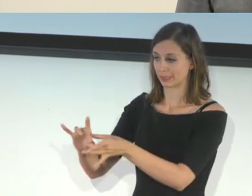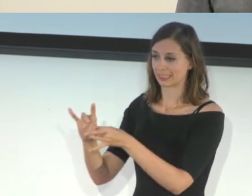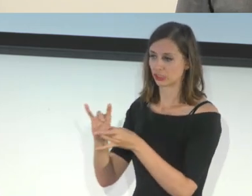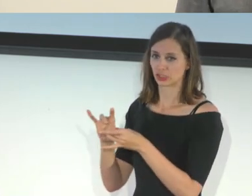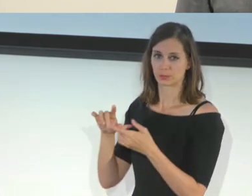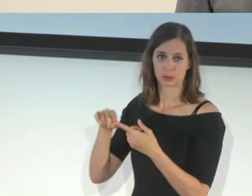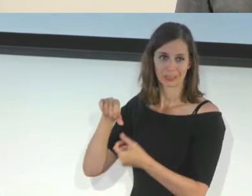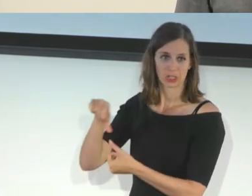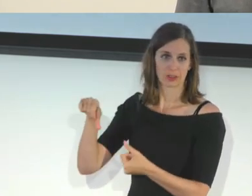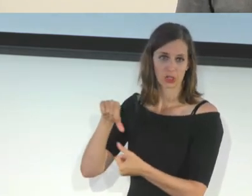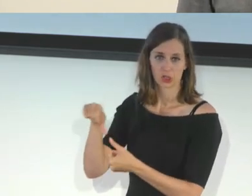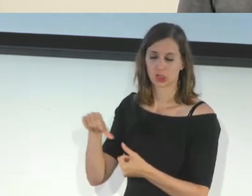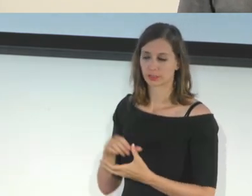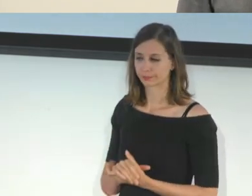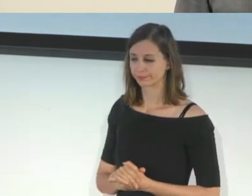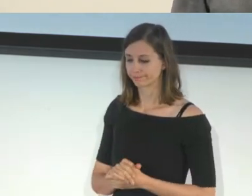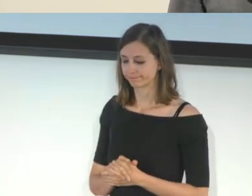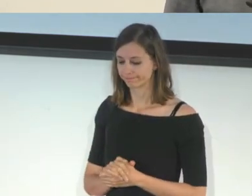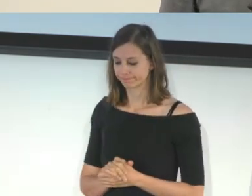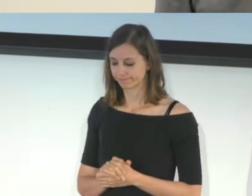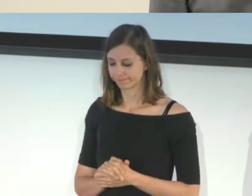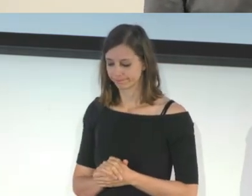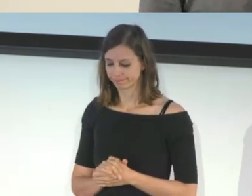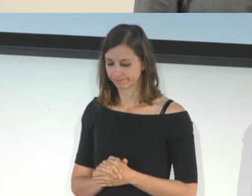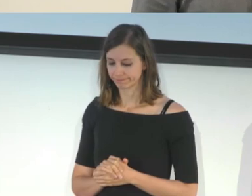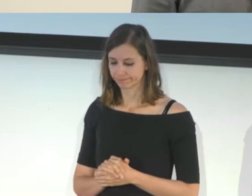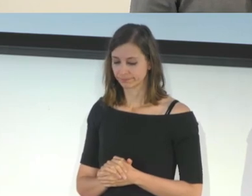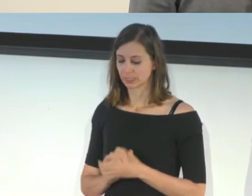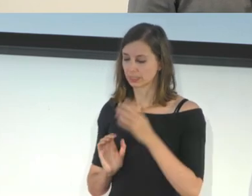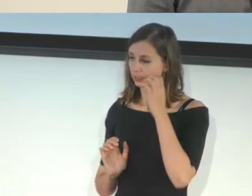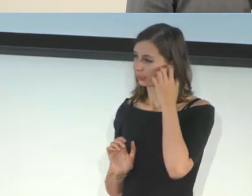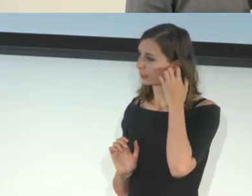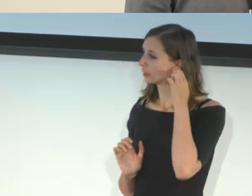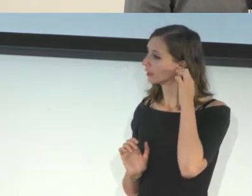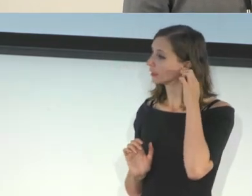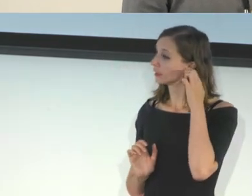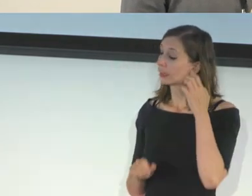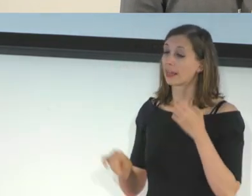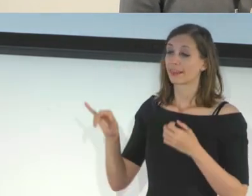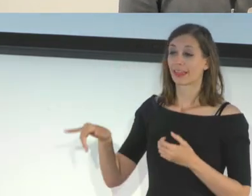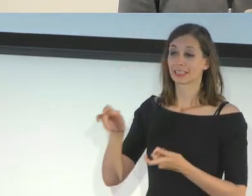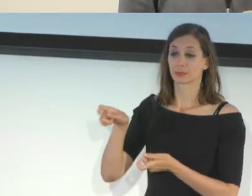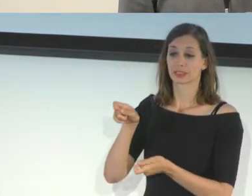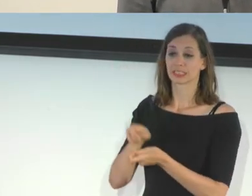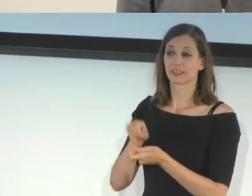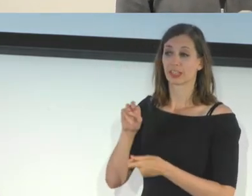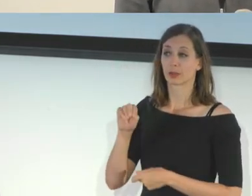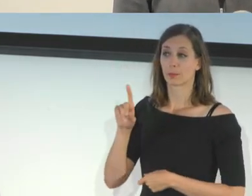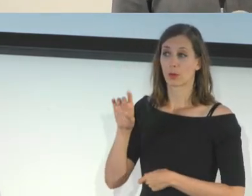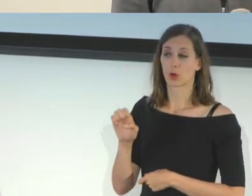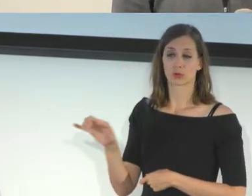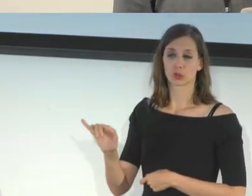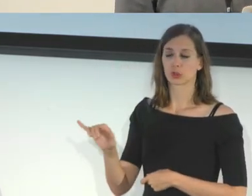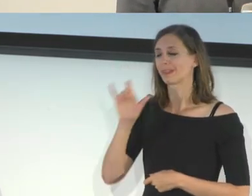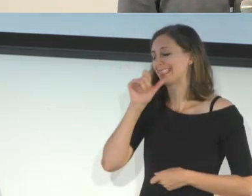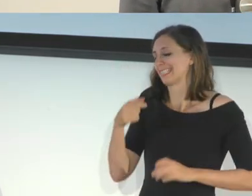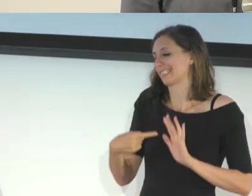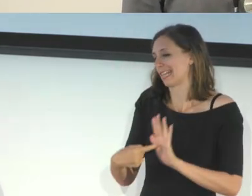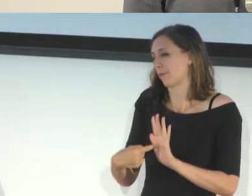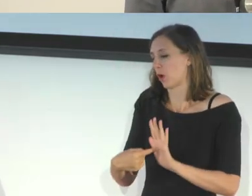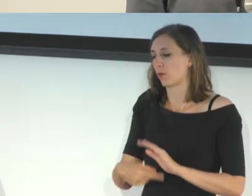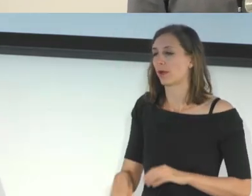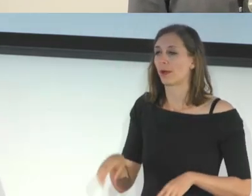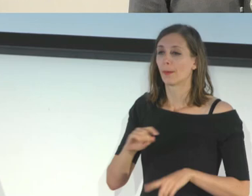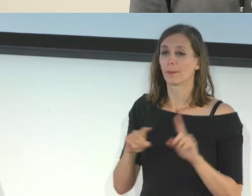Like relationships between object and space. Yeah, in that particular mode as well. We didn't demo it. But when objects